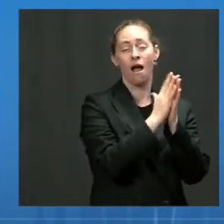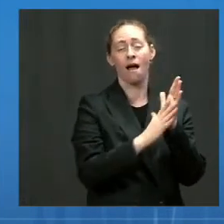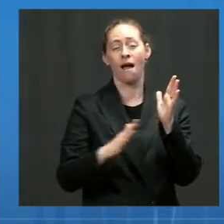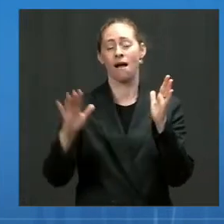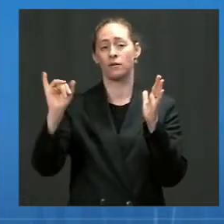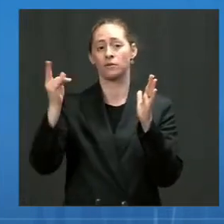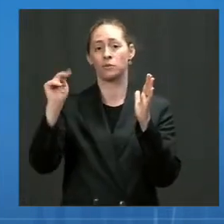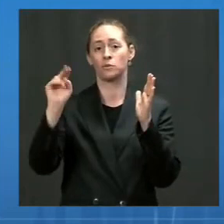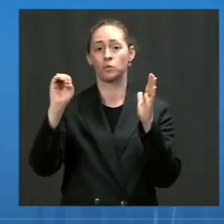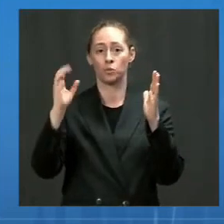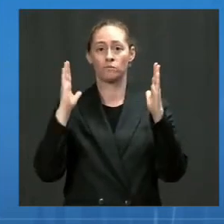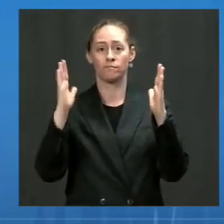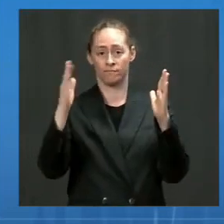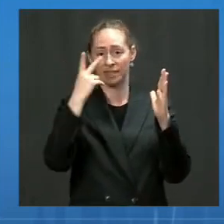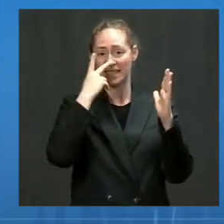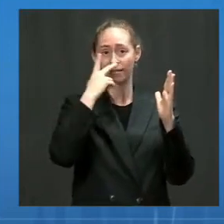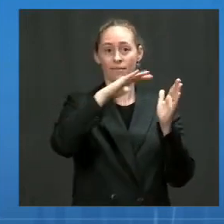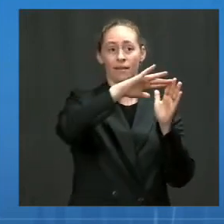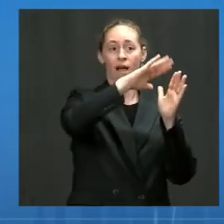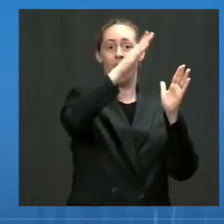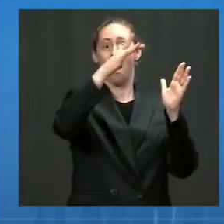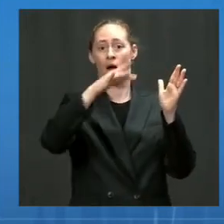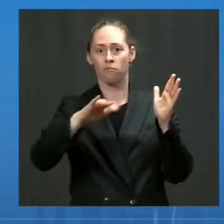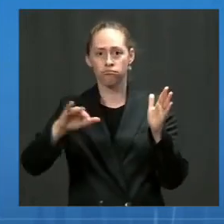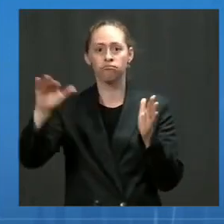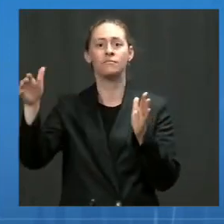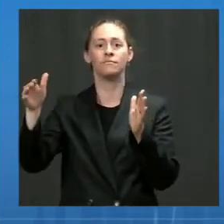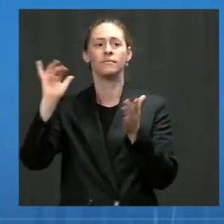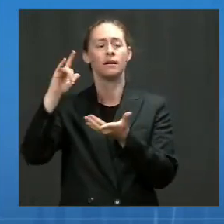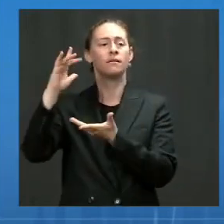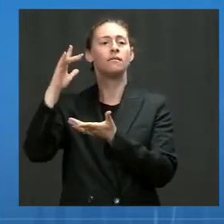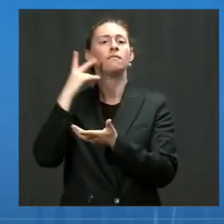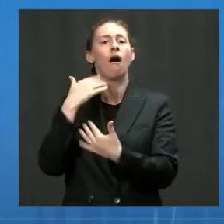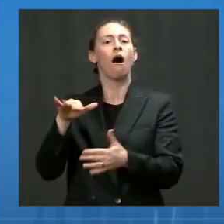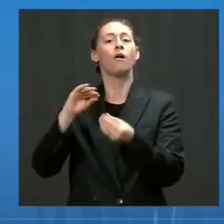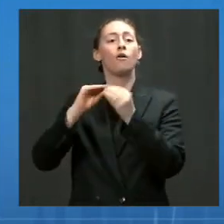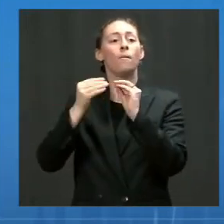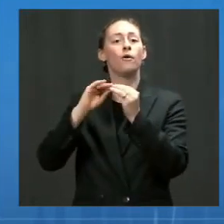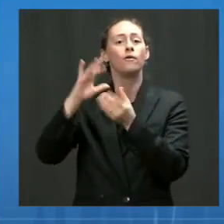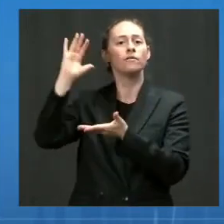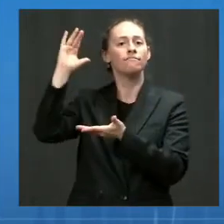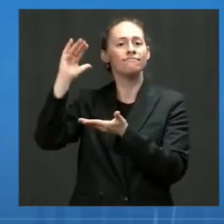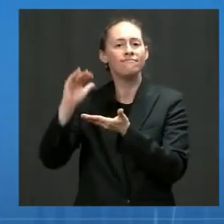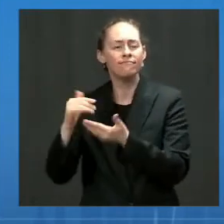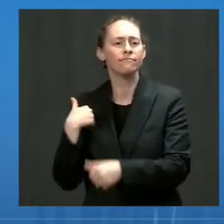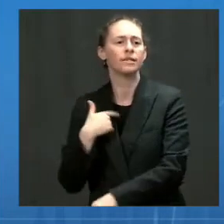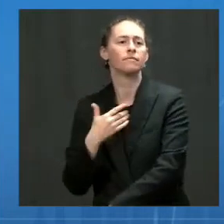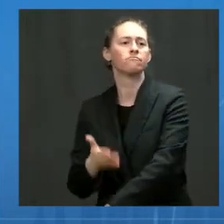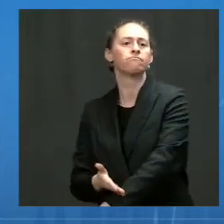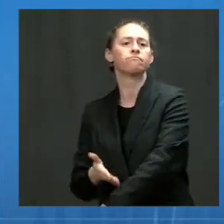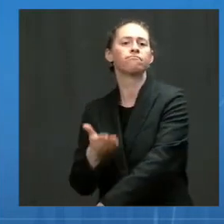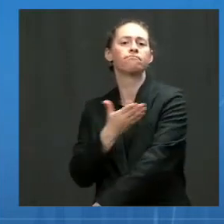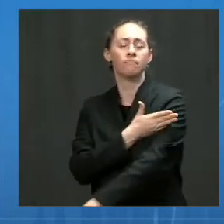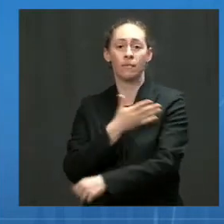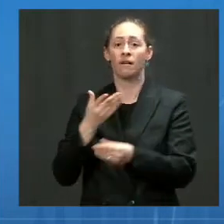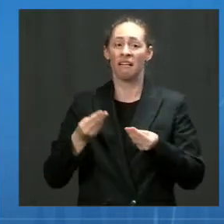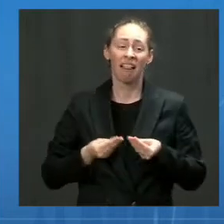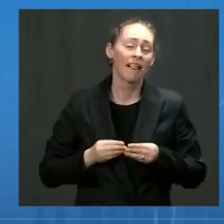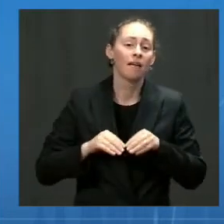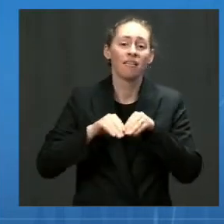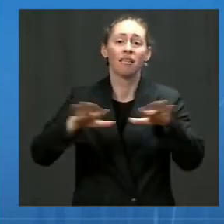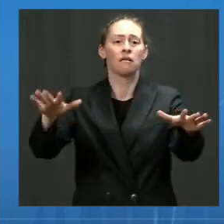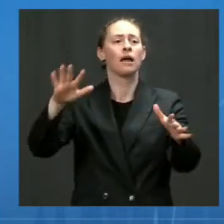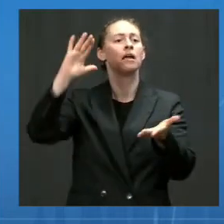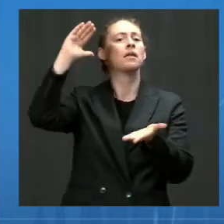the slide, we made remarkable progress, where the percent of counties with high transmission decreased, as shown by the decrease in